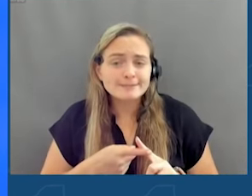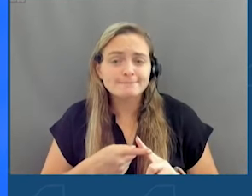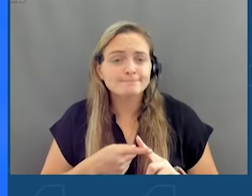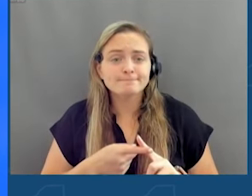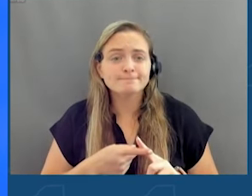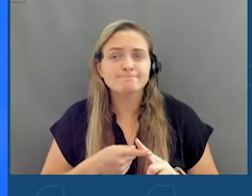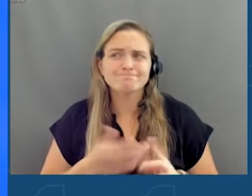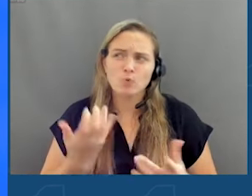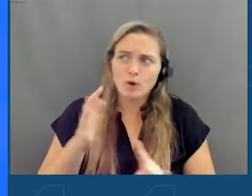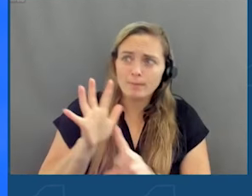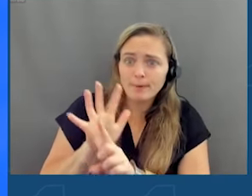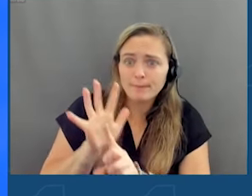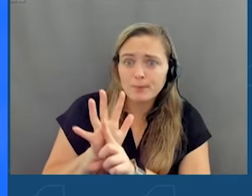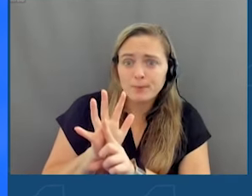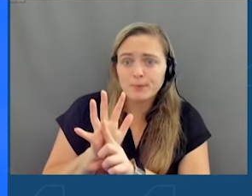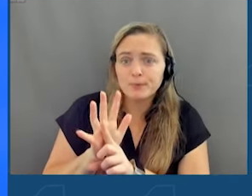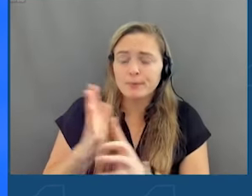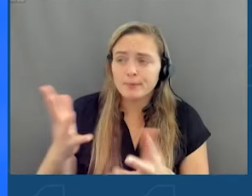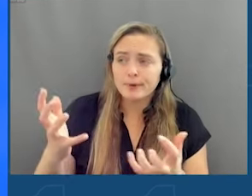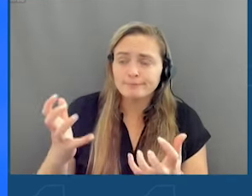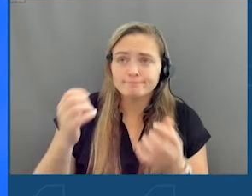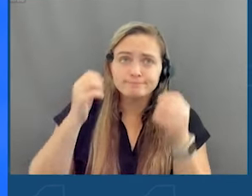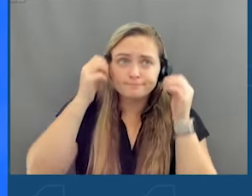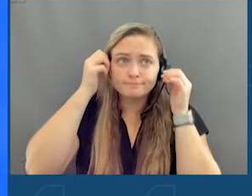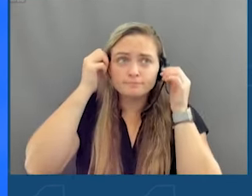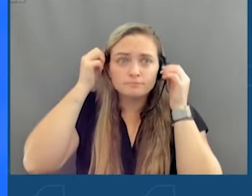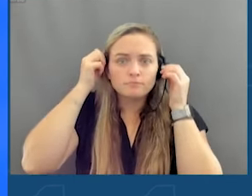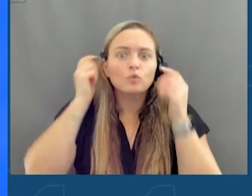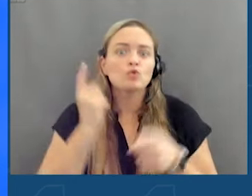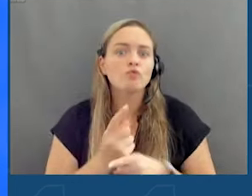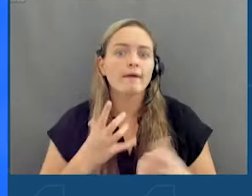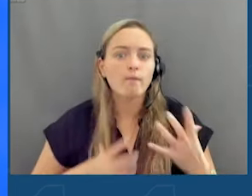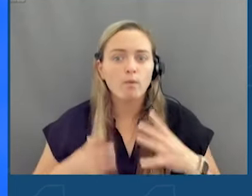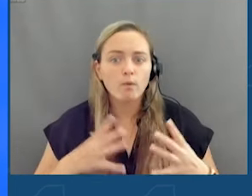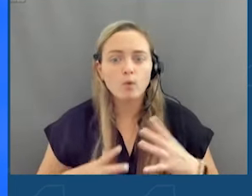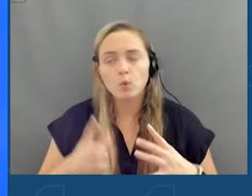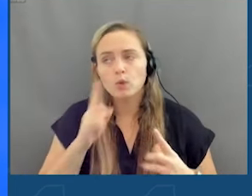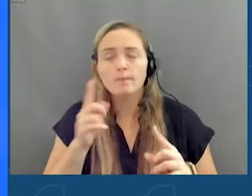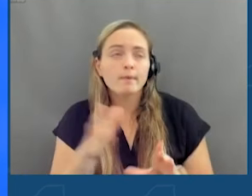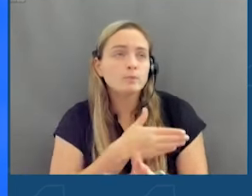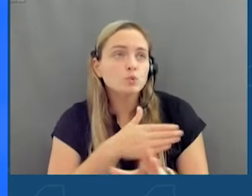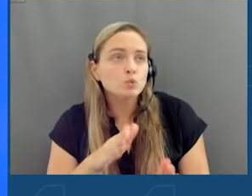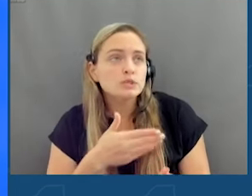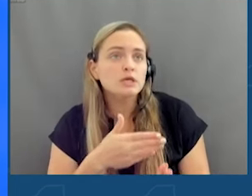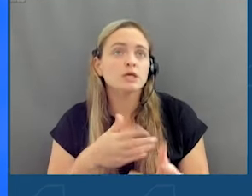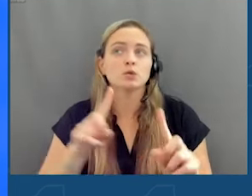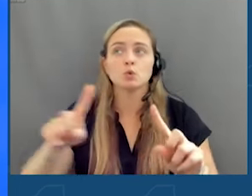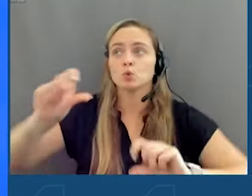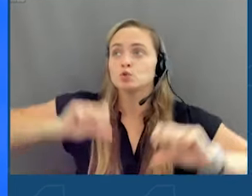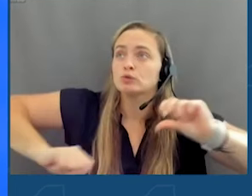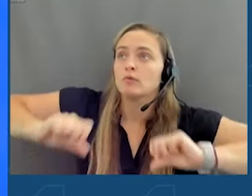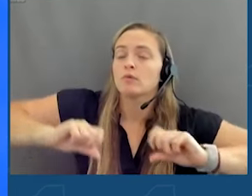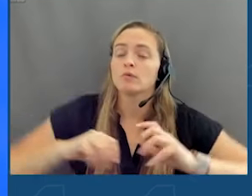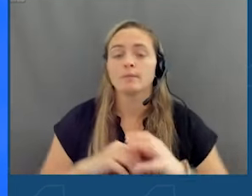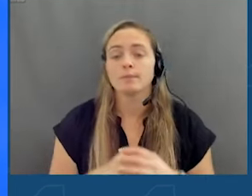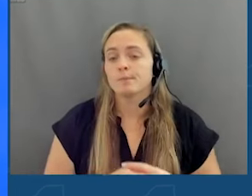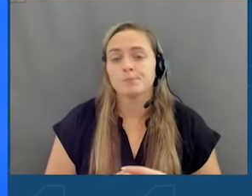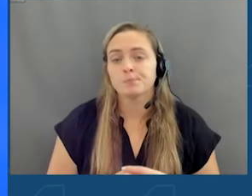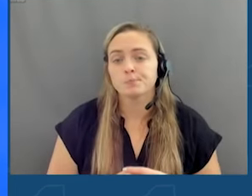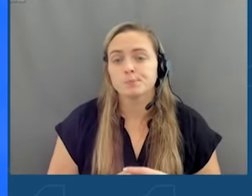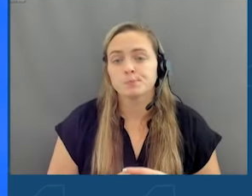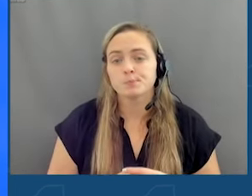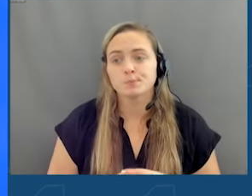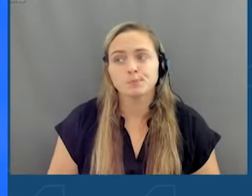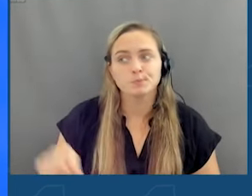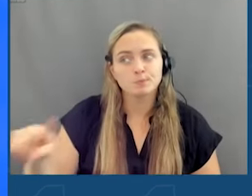They want to be popular. They want to wear the right clothes. Think about music. Can I get to a concert? And these